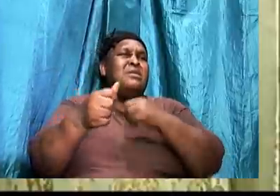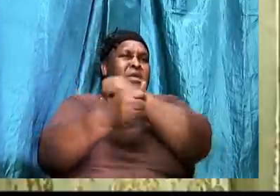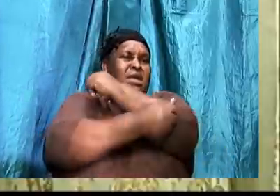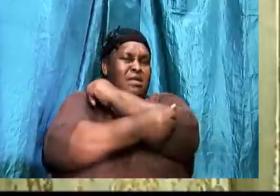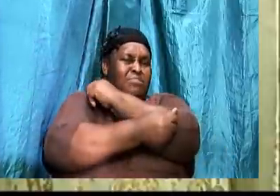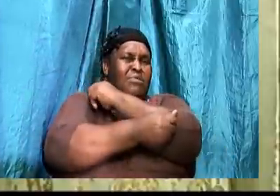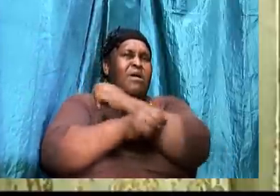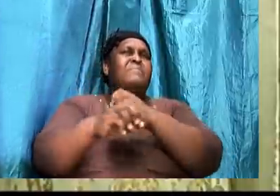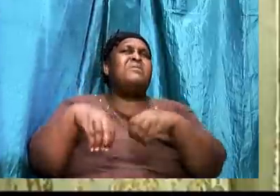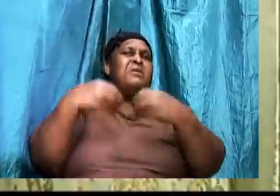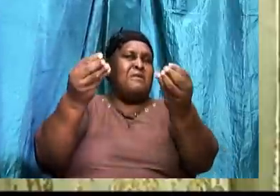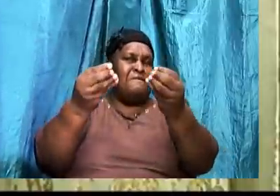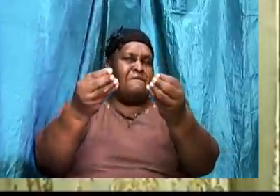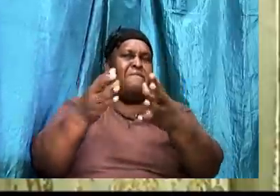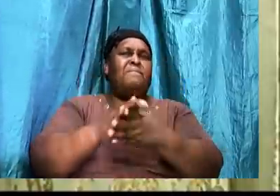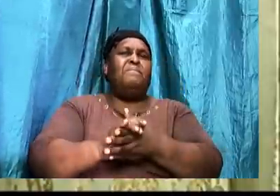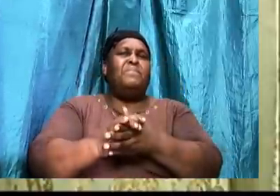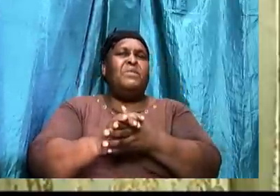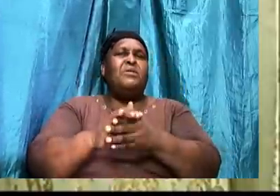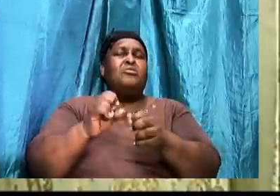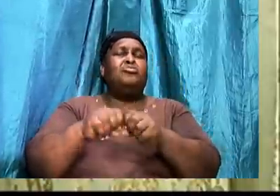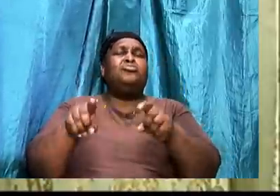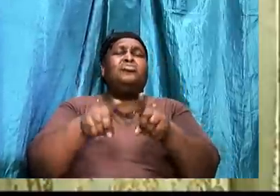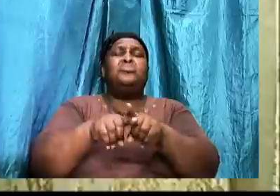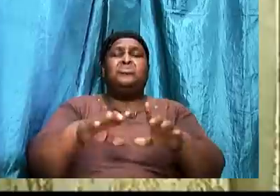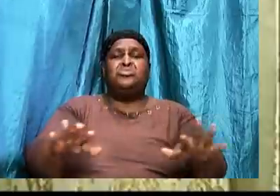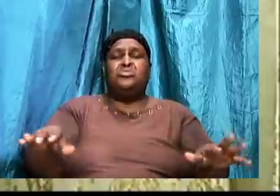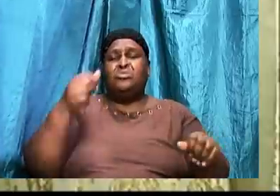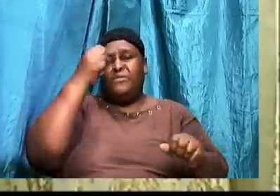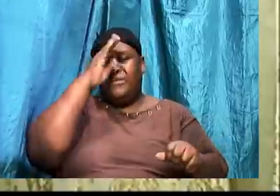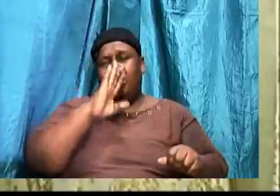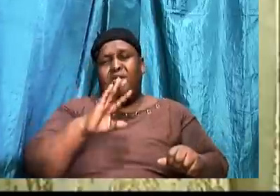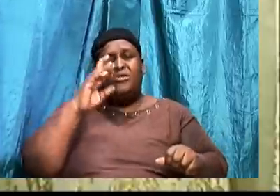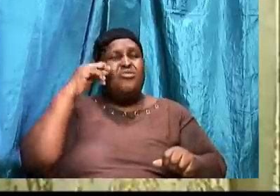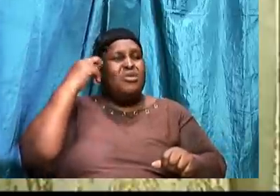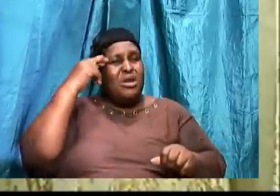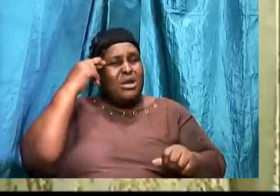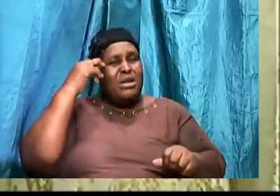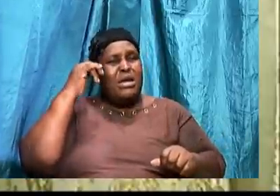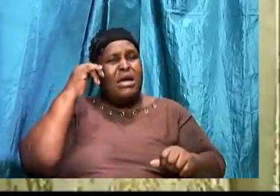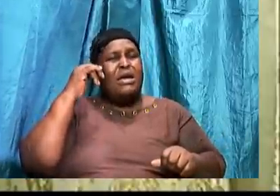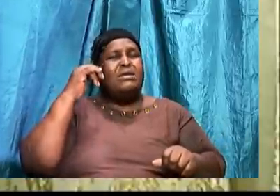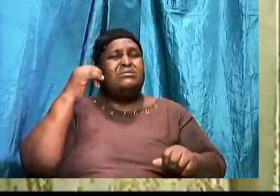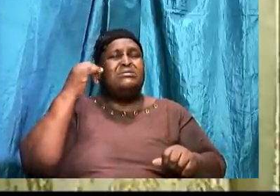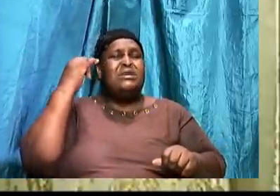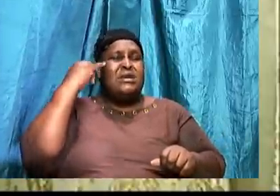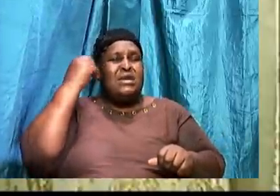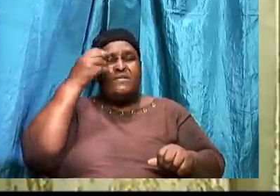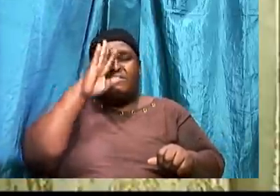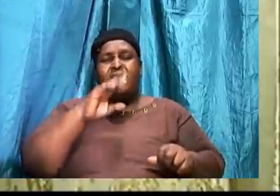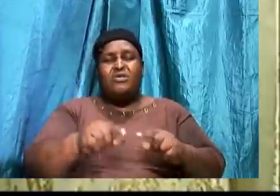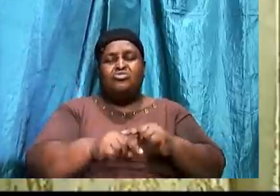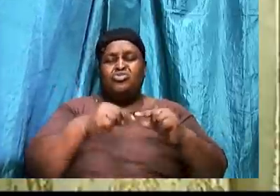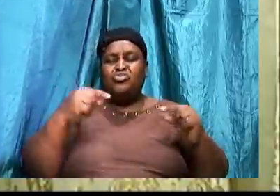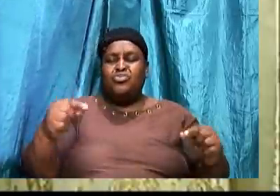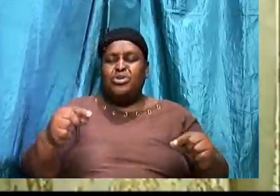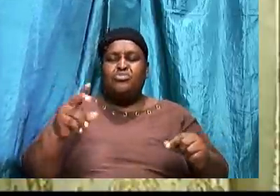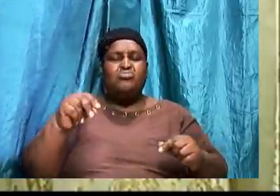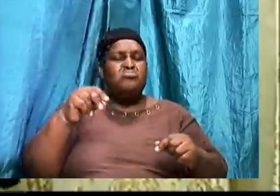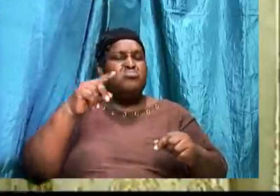So it is with children of God. If we recognize. That the God that we serve. Is great. Nobody has to say to us.